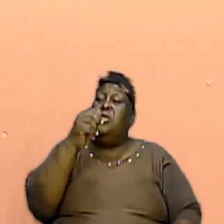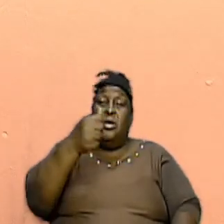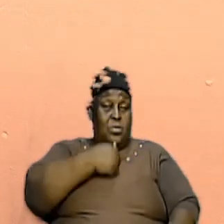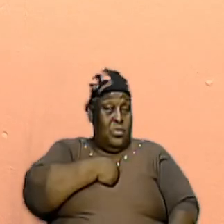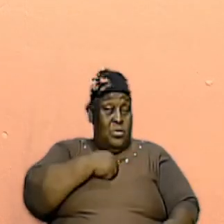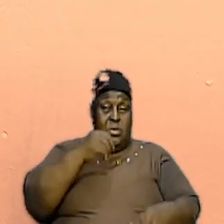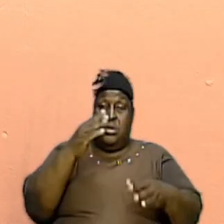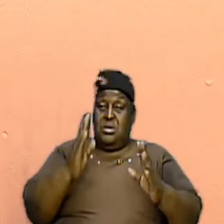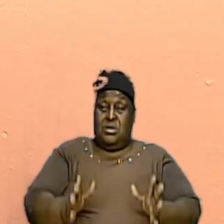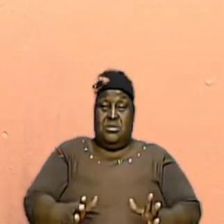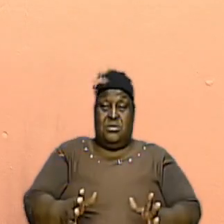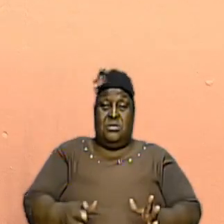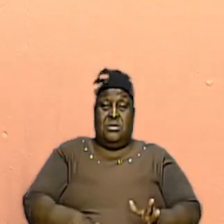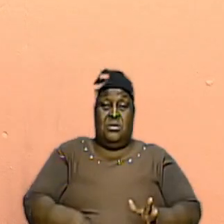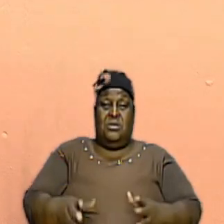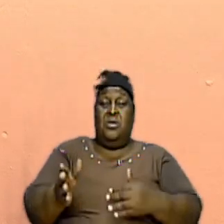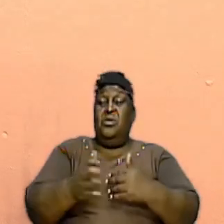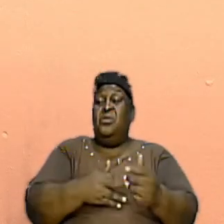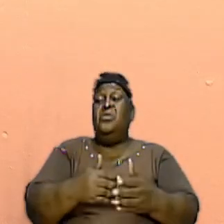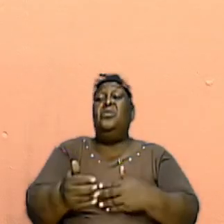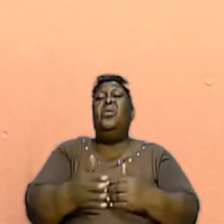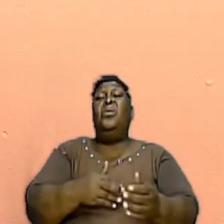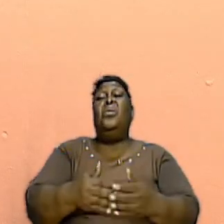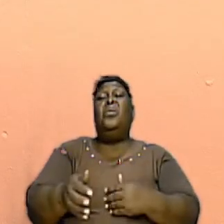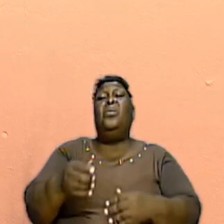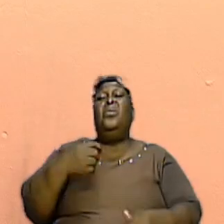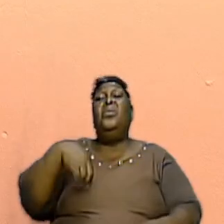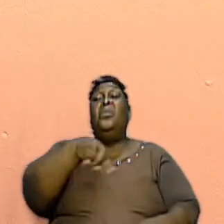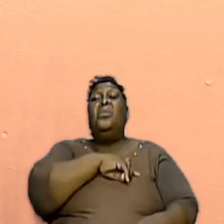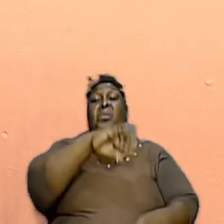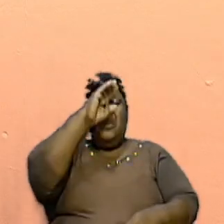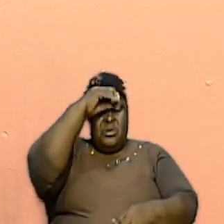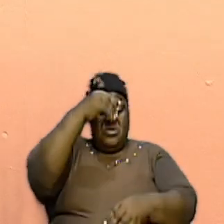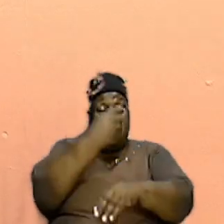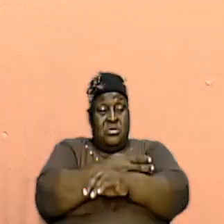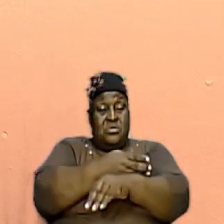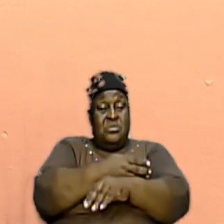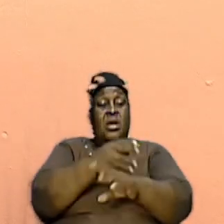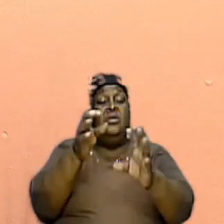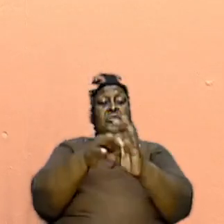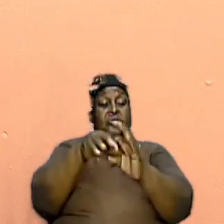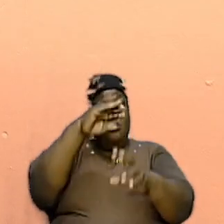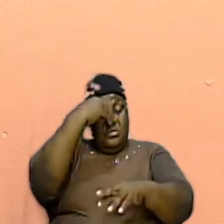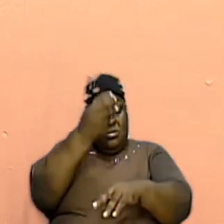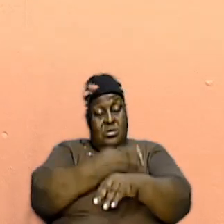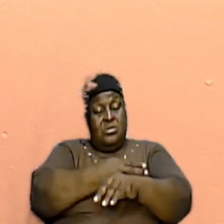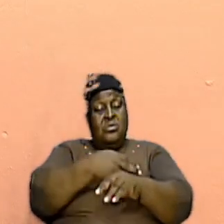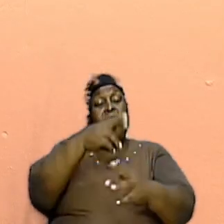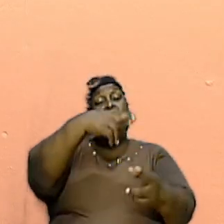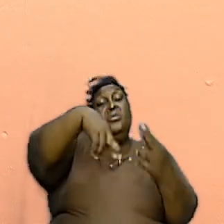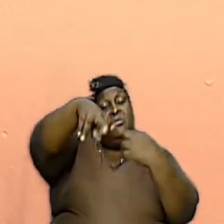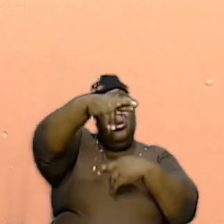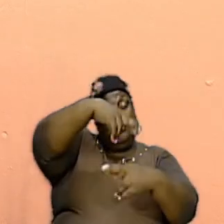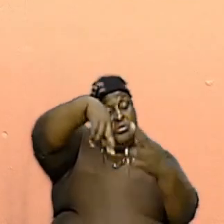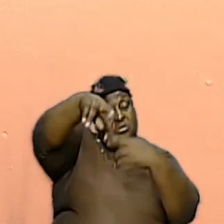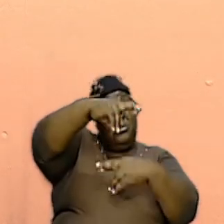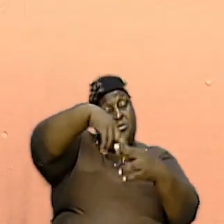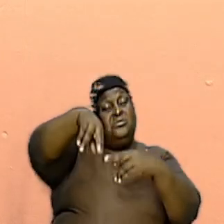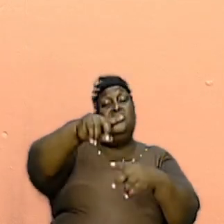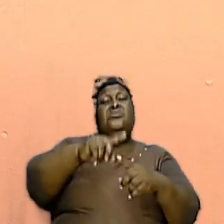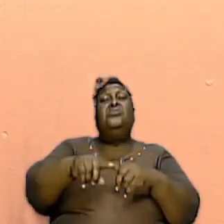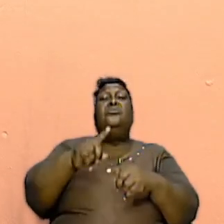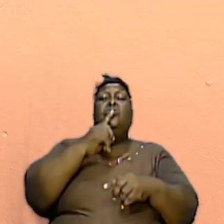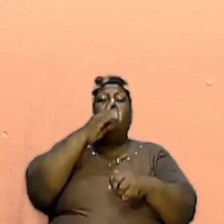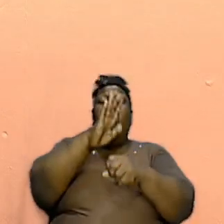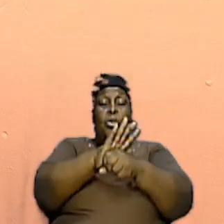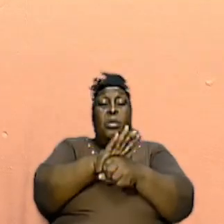and although we are here and joint here it is in relation to the